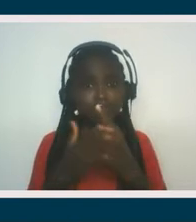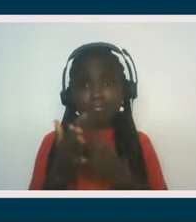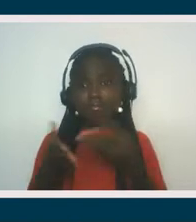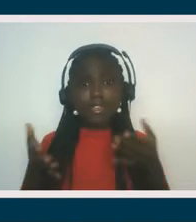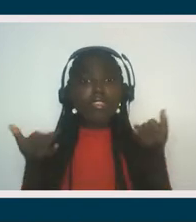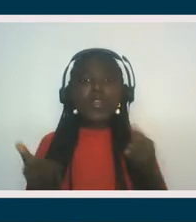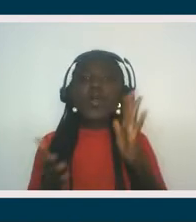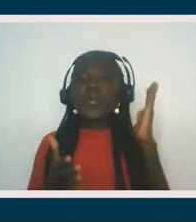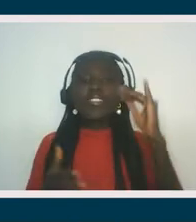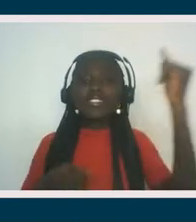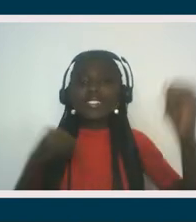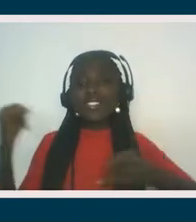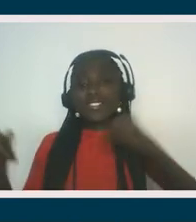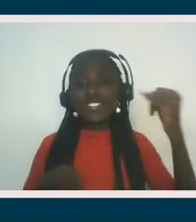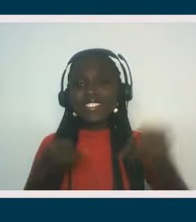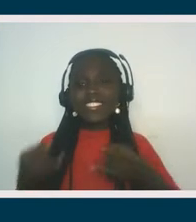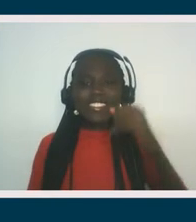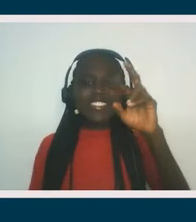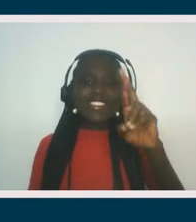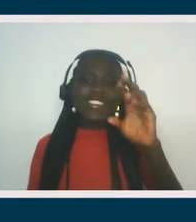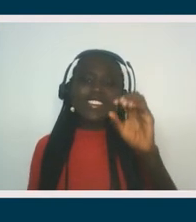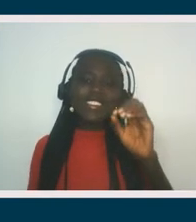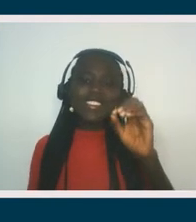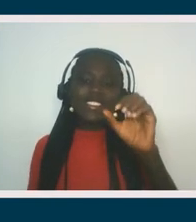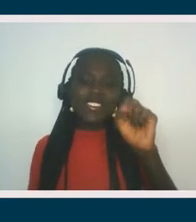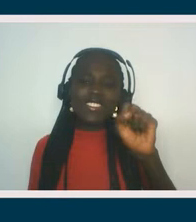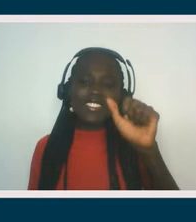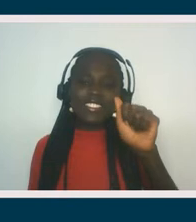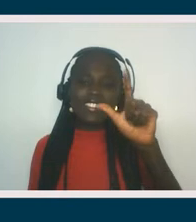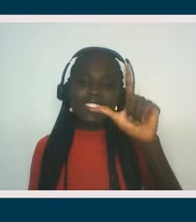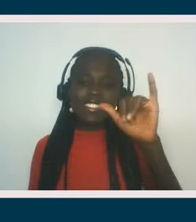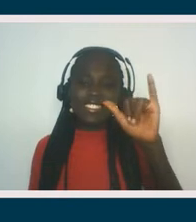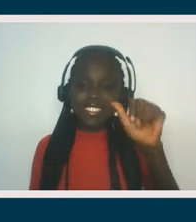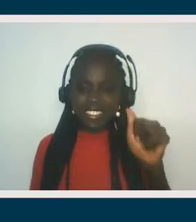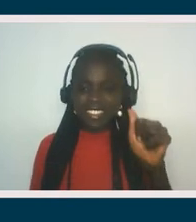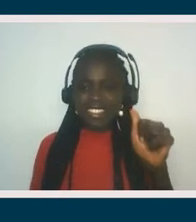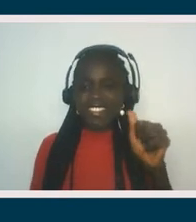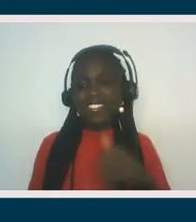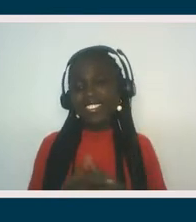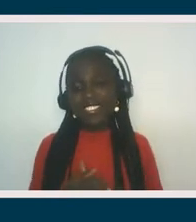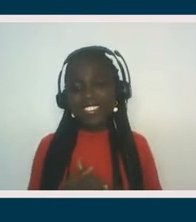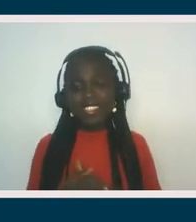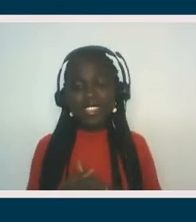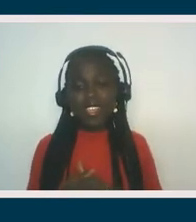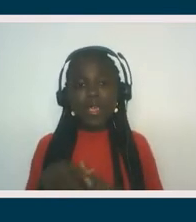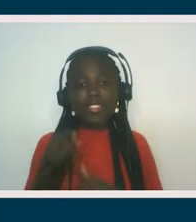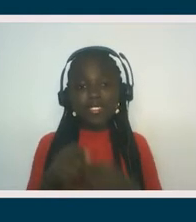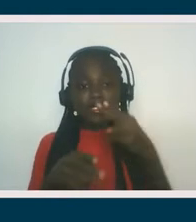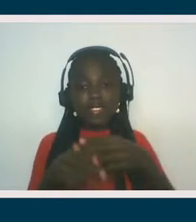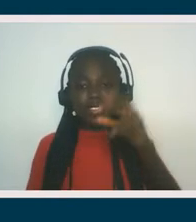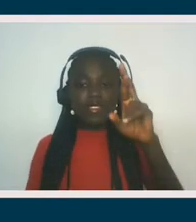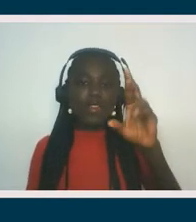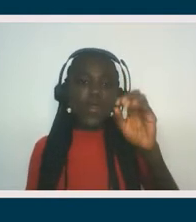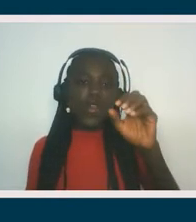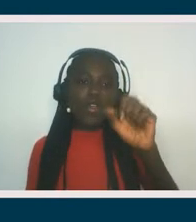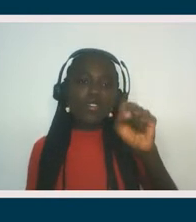well, let's introduce, uh, Rosalia, uh, Professor Rosalia Hamilton, uh, so that we can get to the